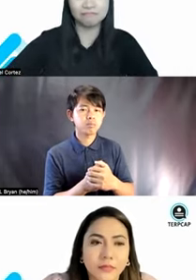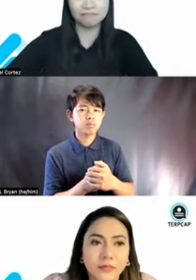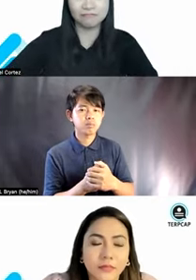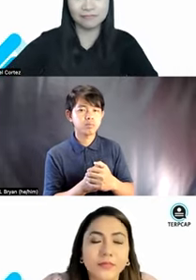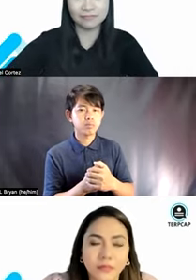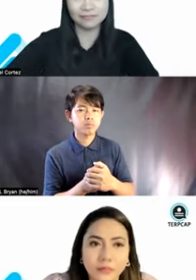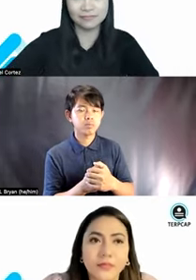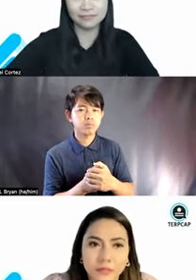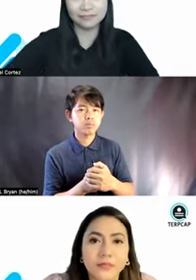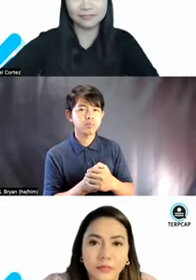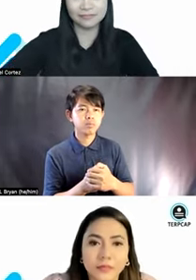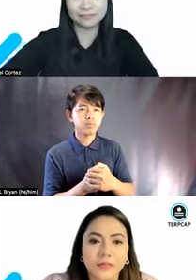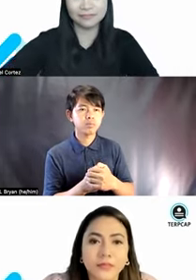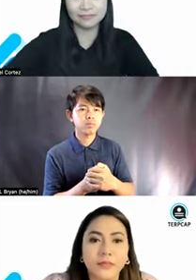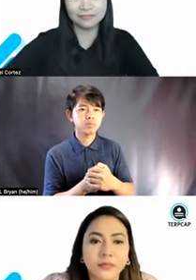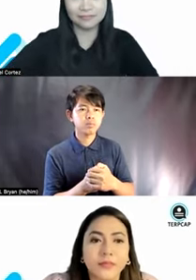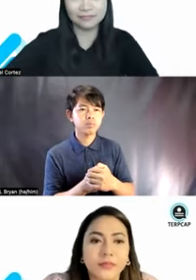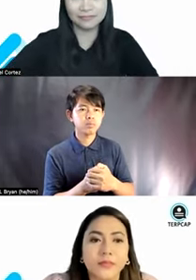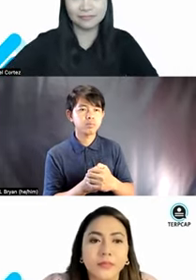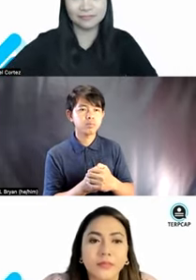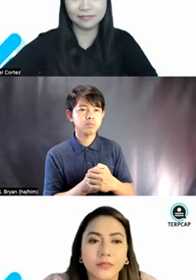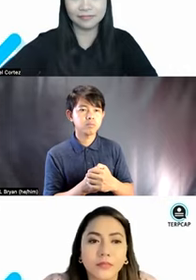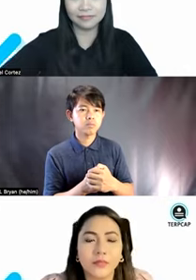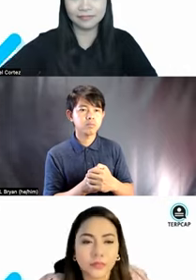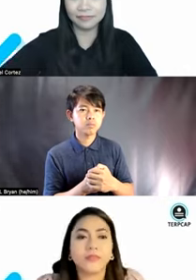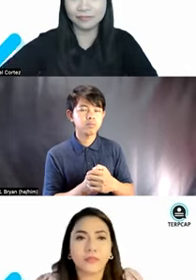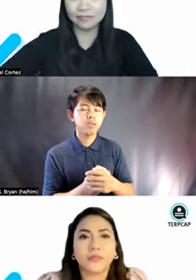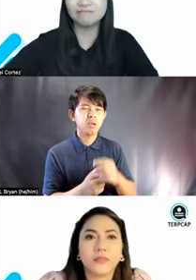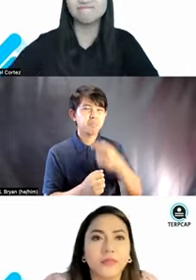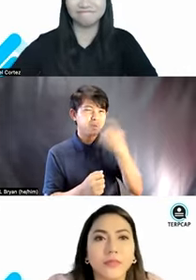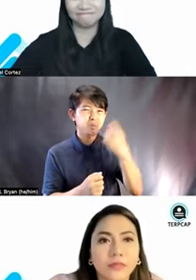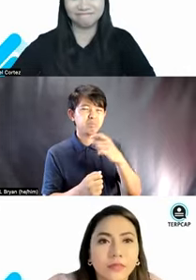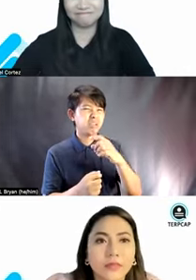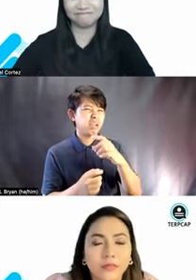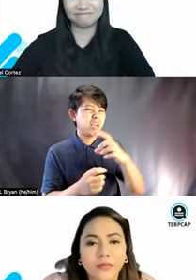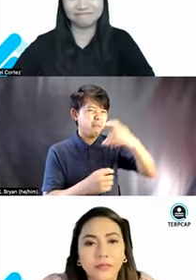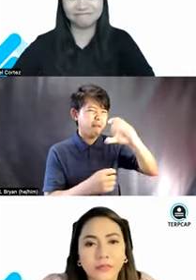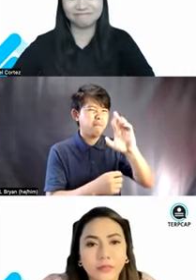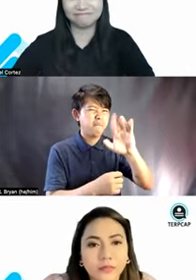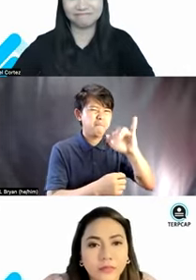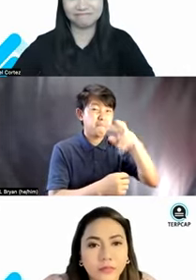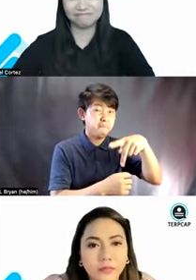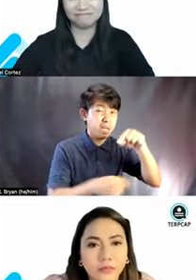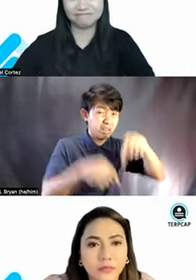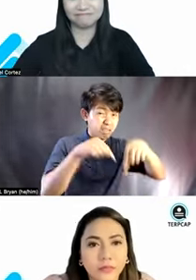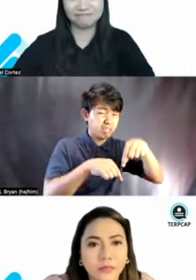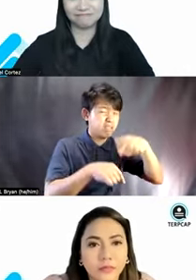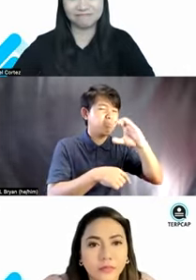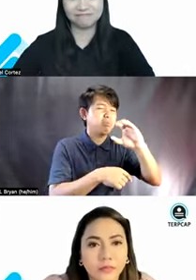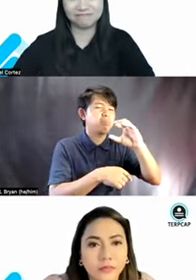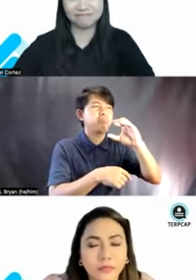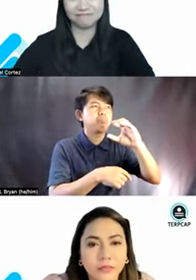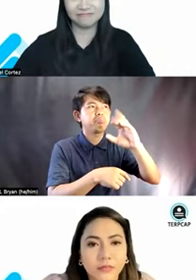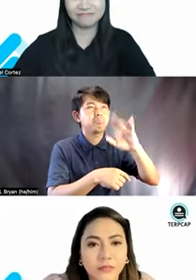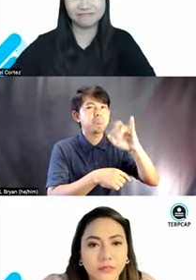democracy is like, uh, uh, functioning well, uh, uh, blind is not looking,